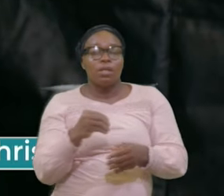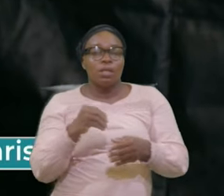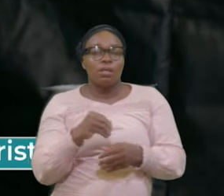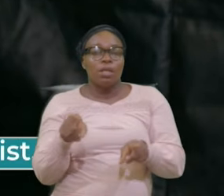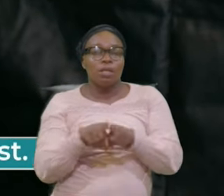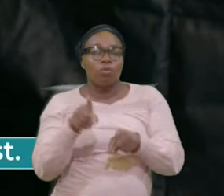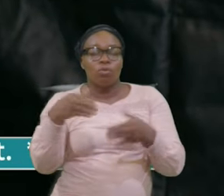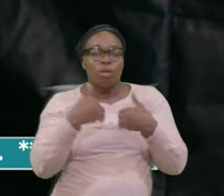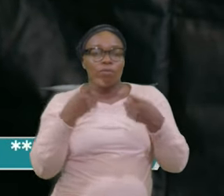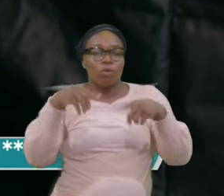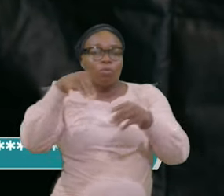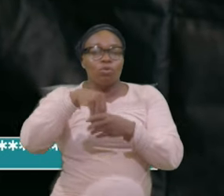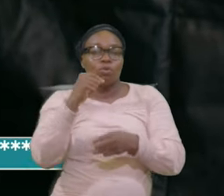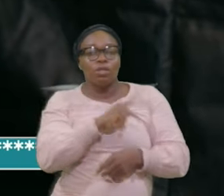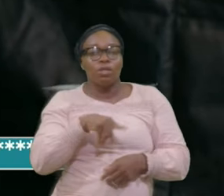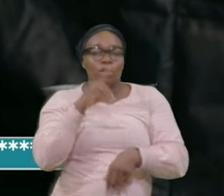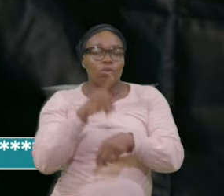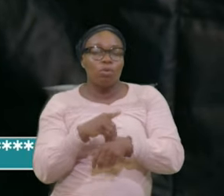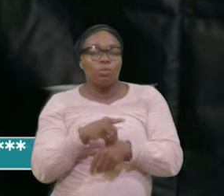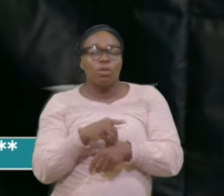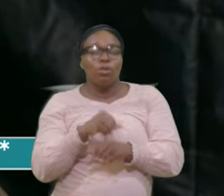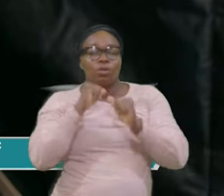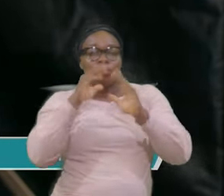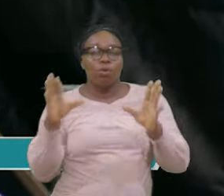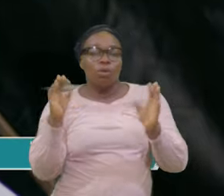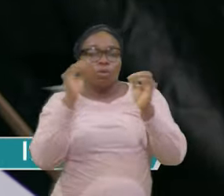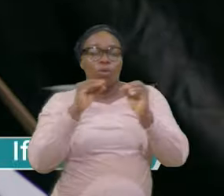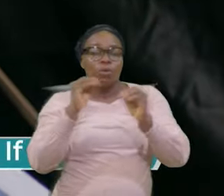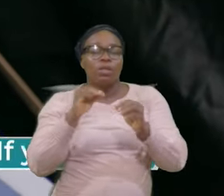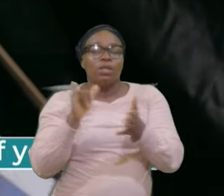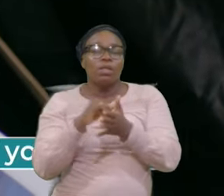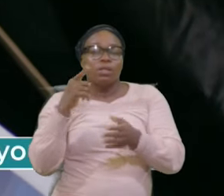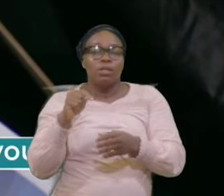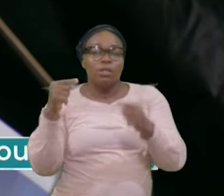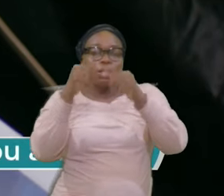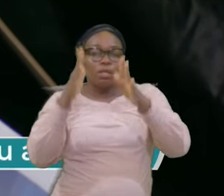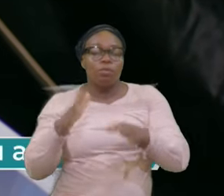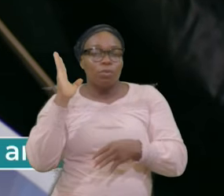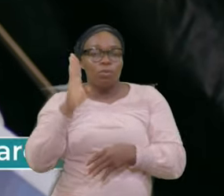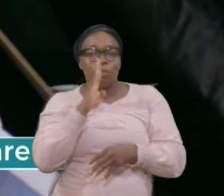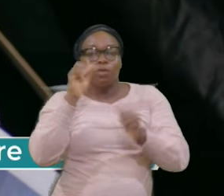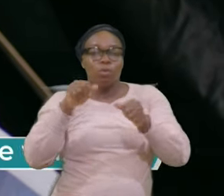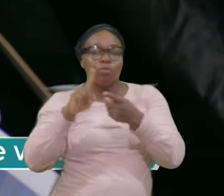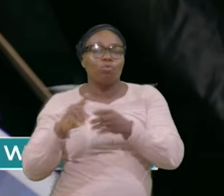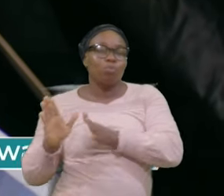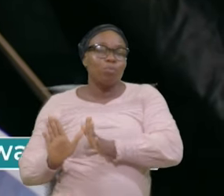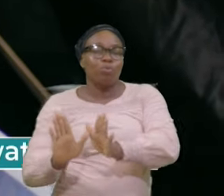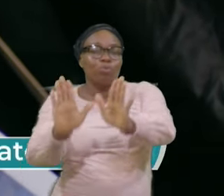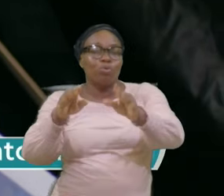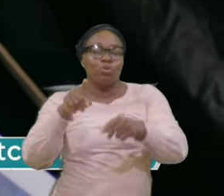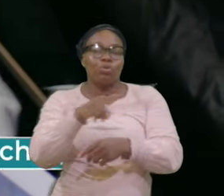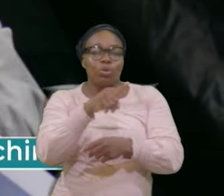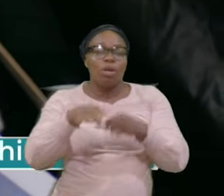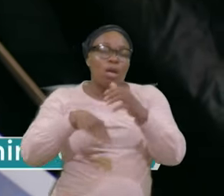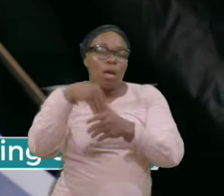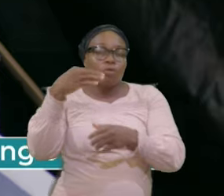Going To Stand There Is Nothing The Enemy Could Do To Push You Over All That You Do All That You To Do To Make Sure